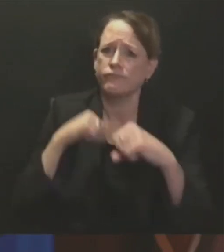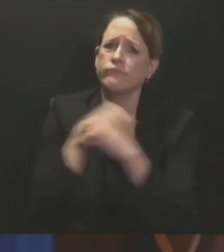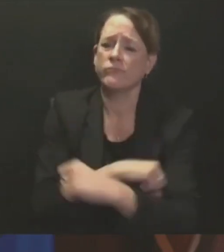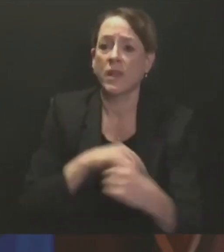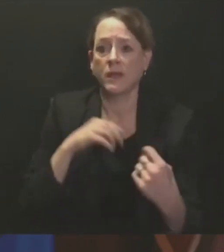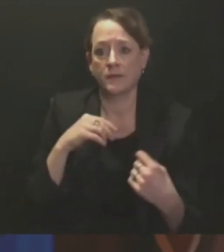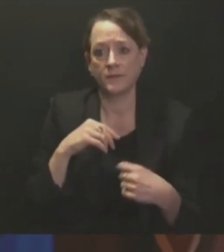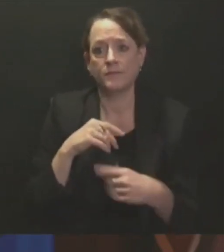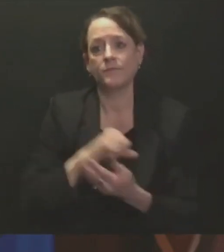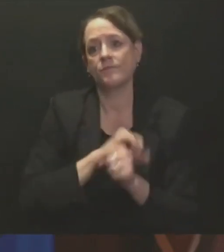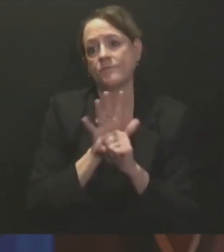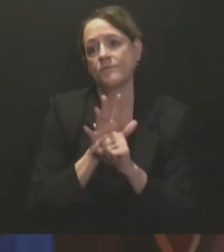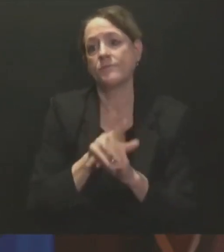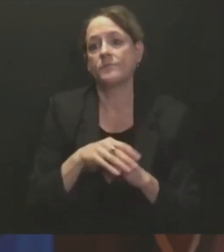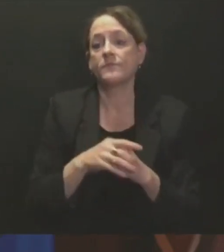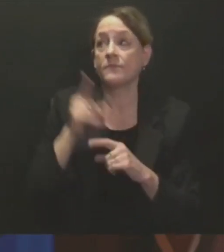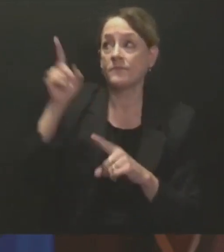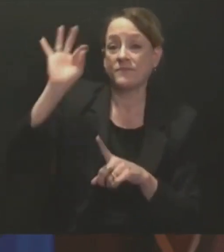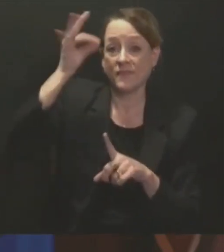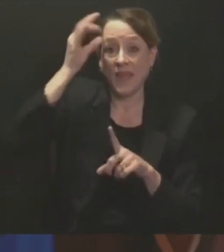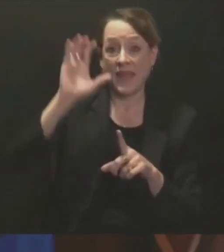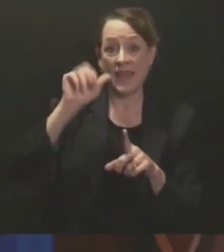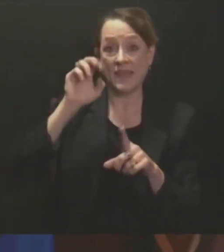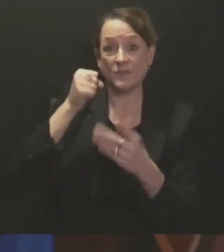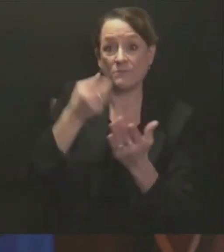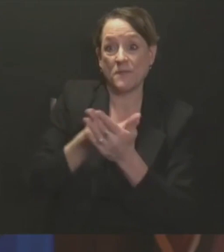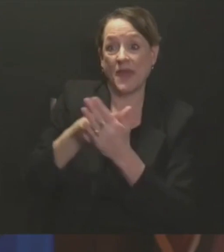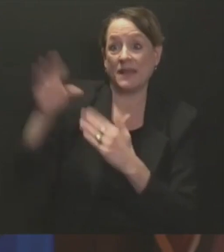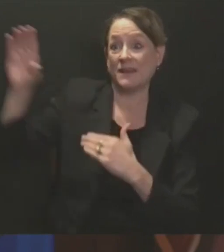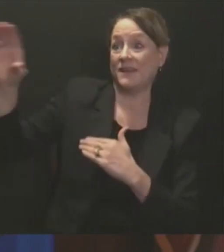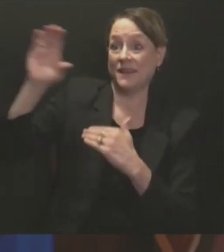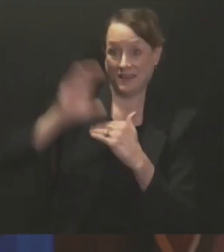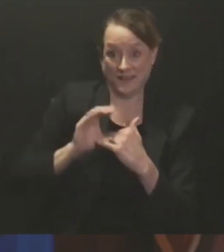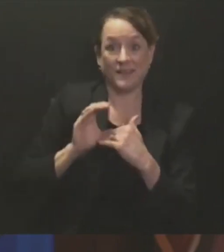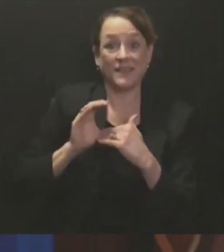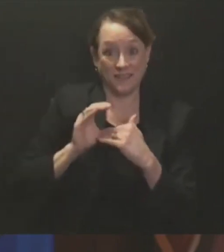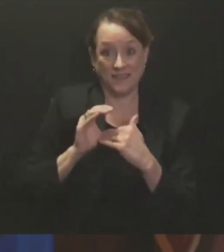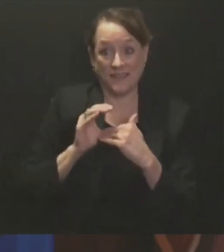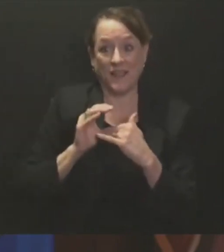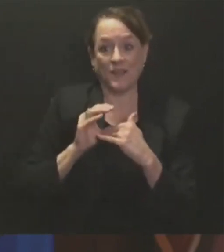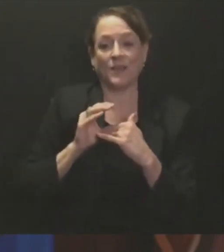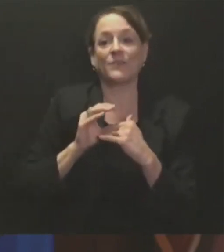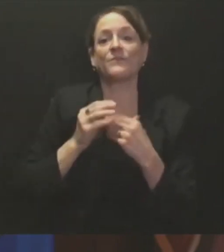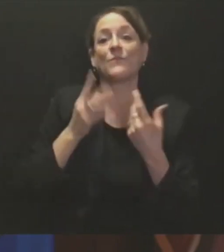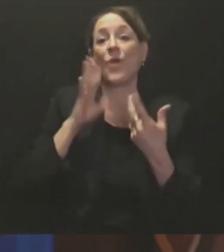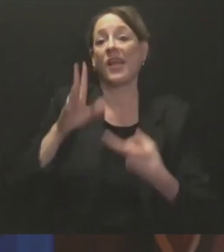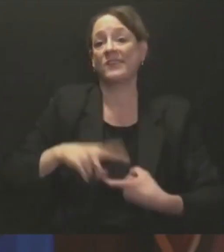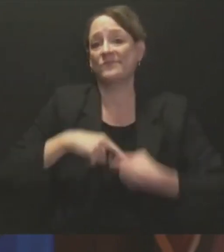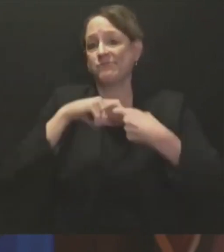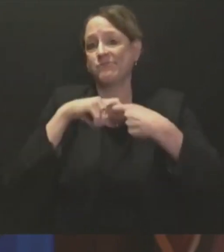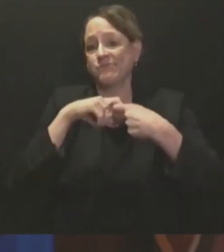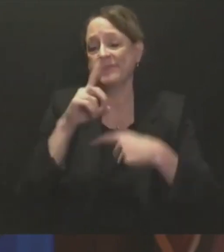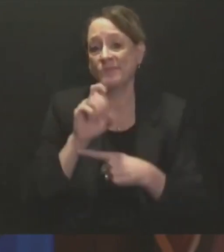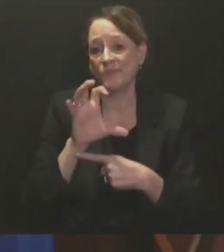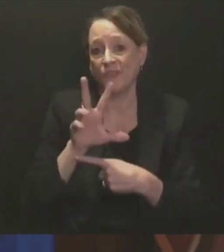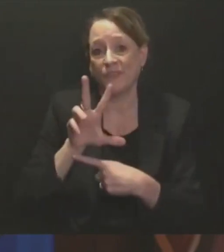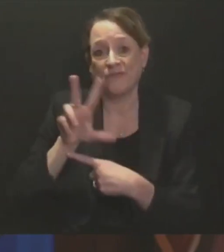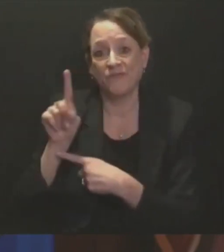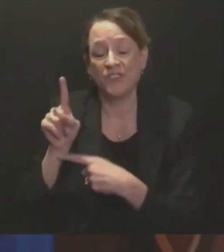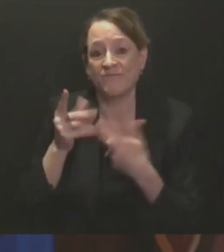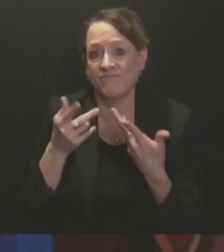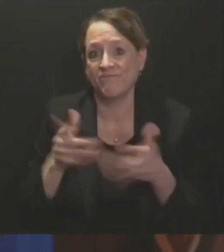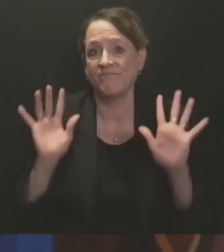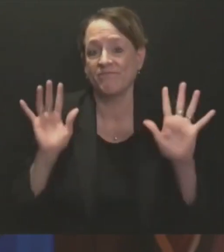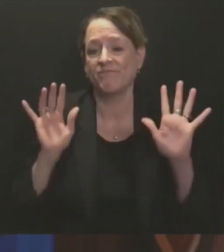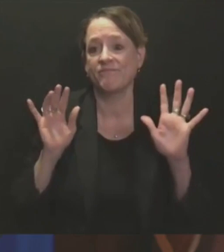received earlier this year expire on December 31st. That means unless we get additional support from Congress,